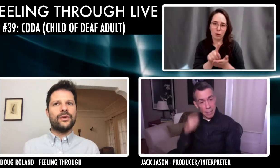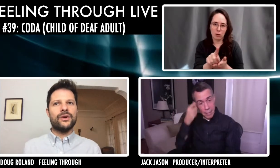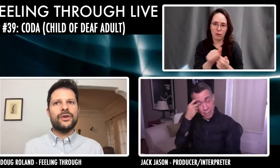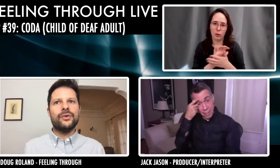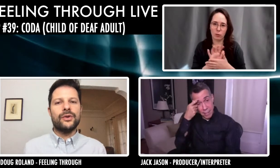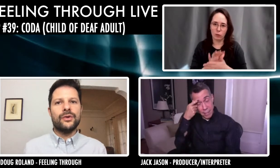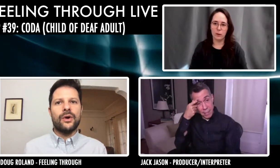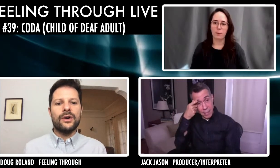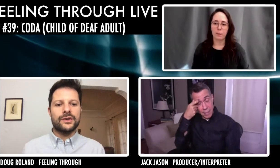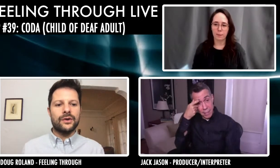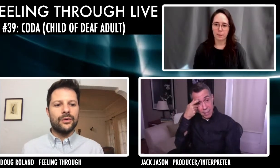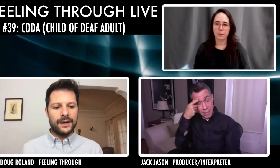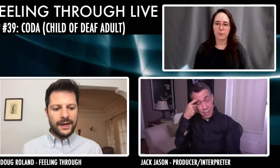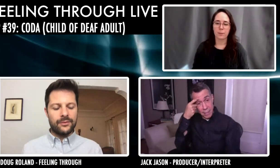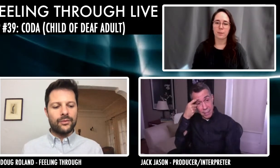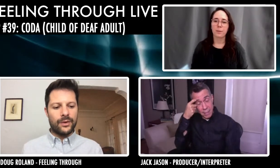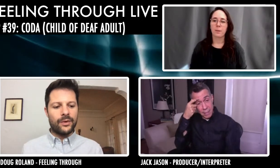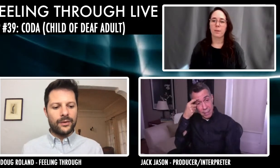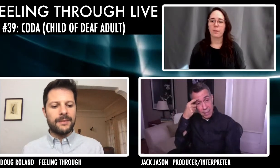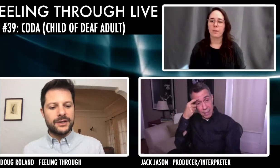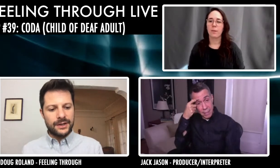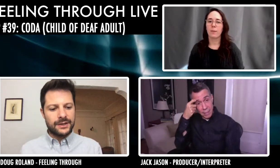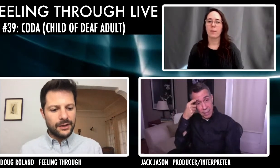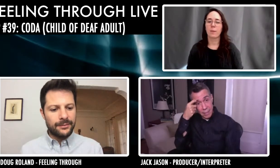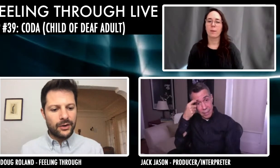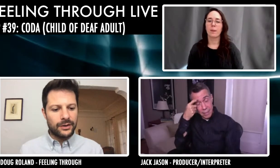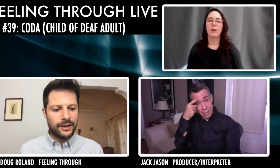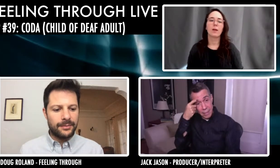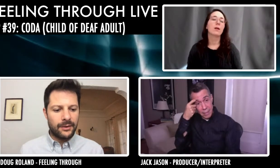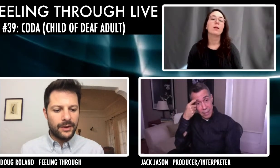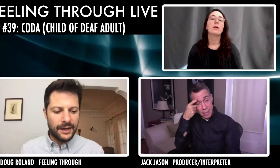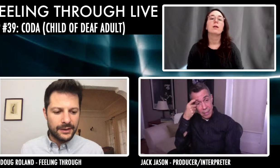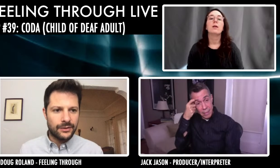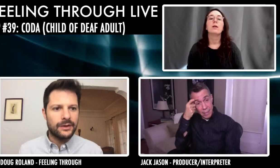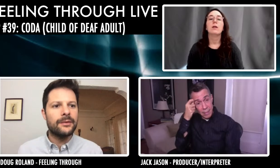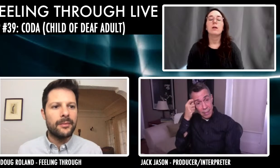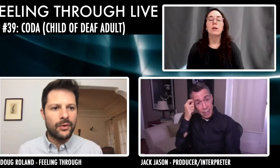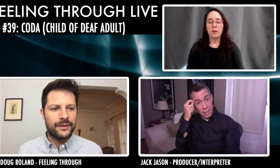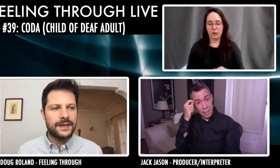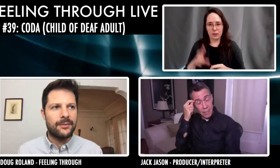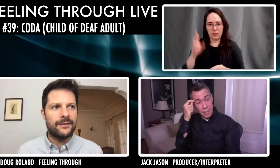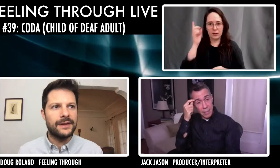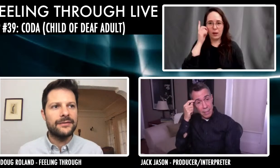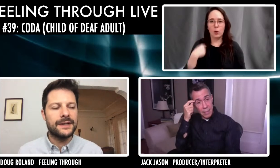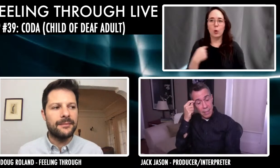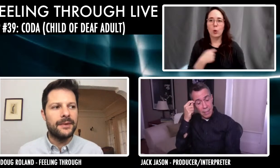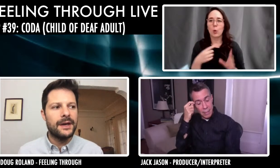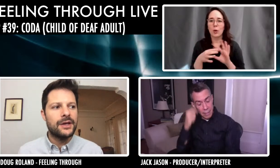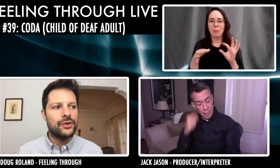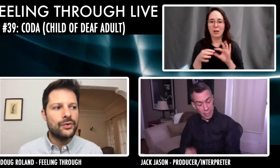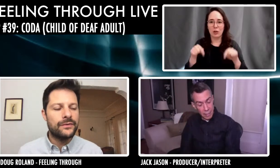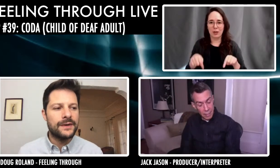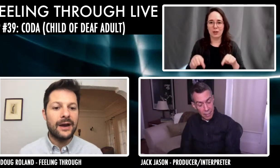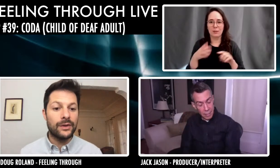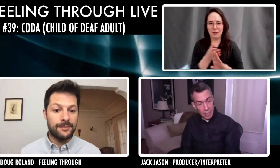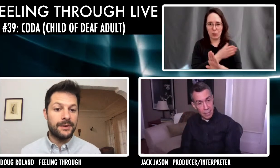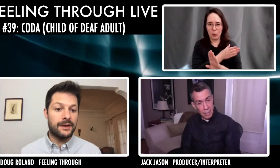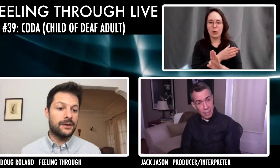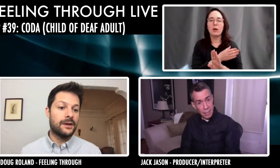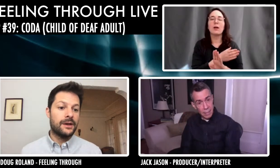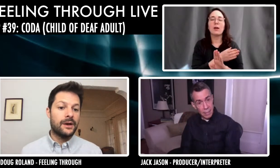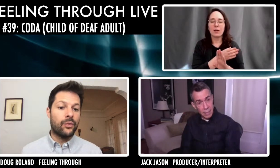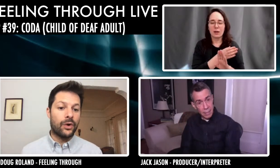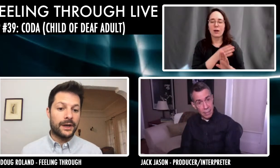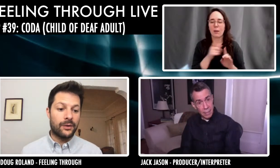And you know, you, you also, again, we, we would mention this a little bit earlier, but I want to get into it a little bit more at the time we have left. Um, you've not only